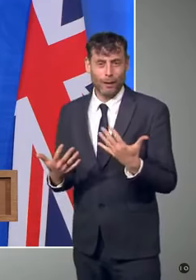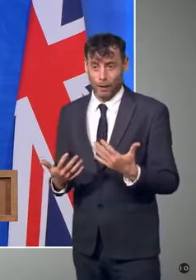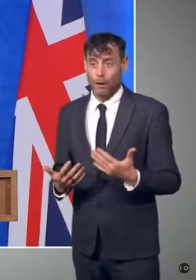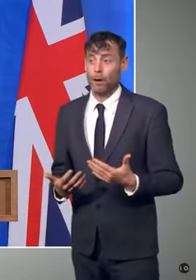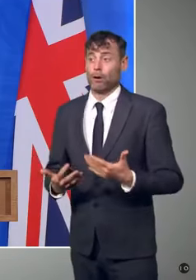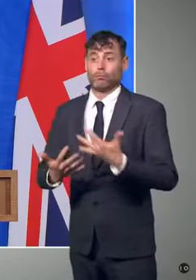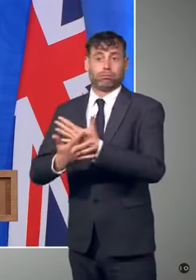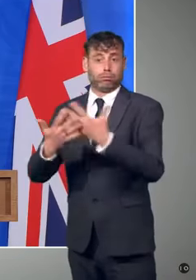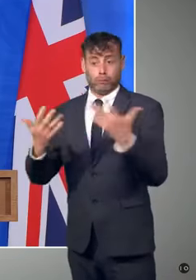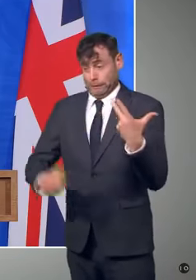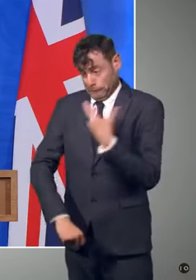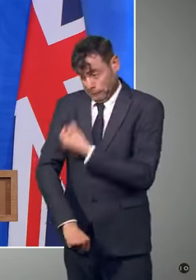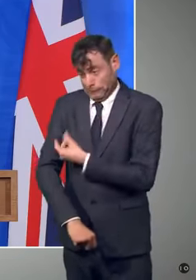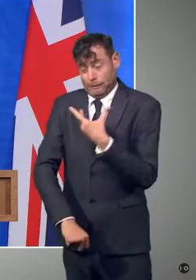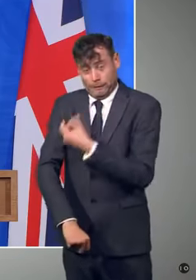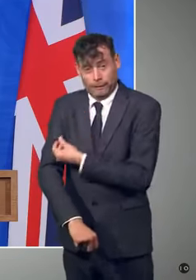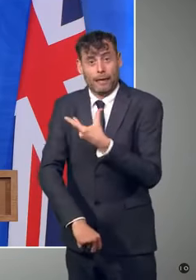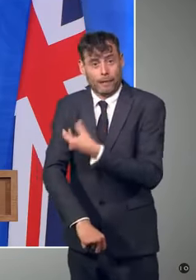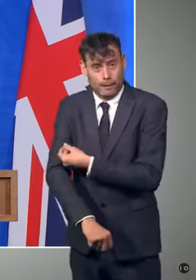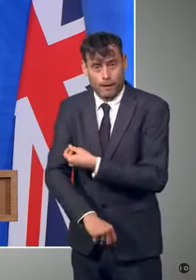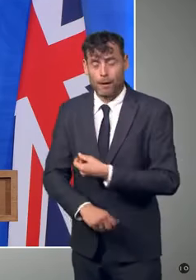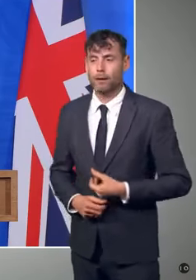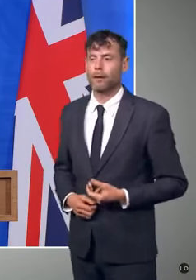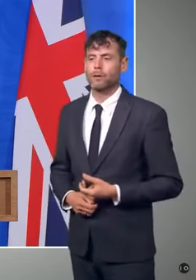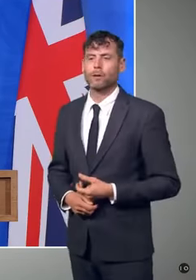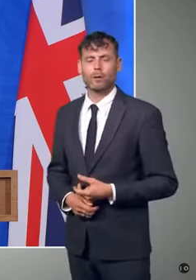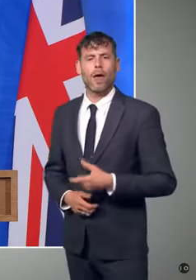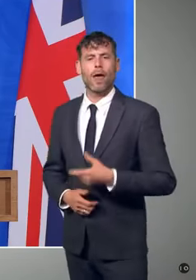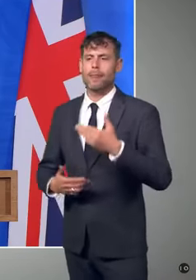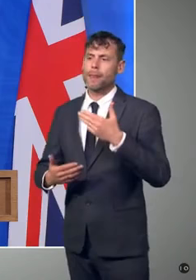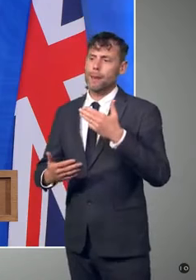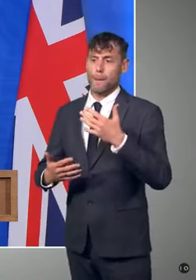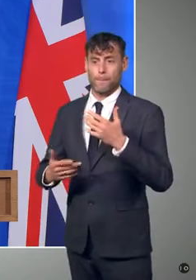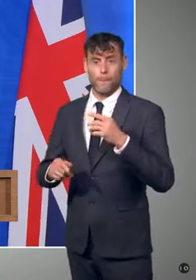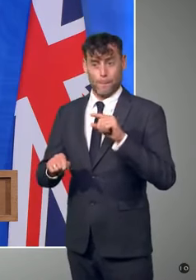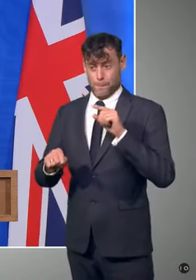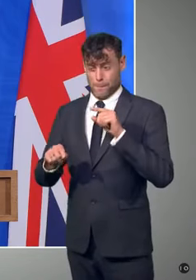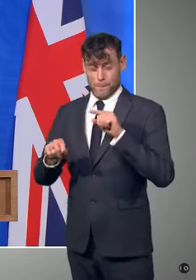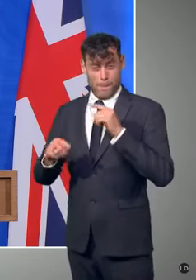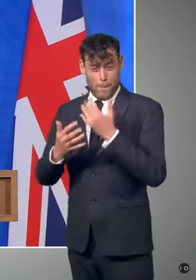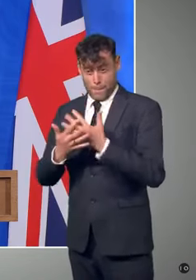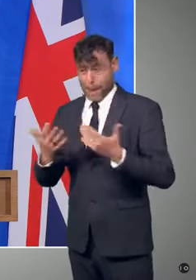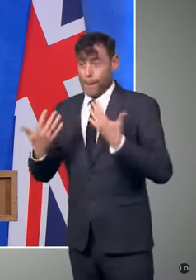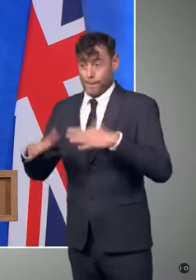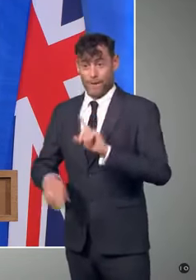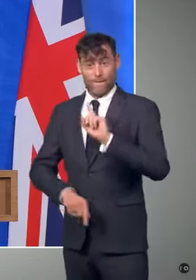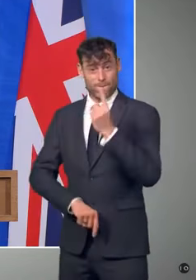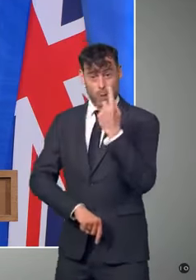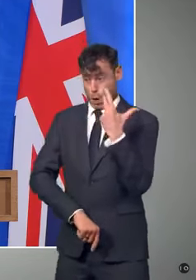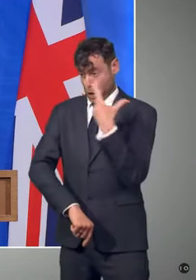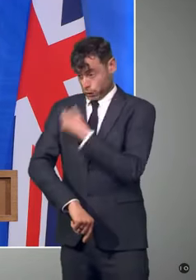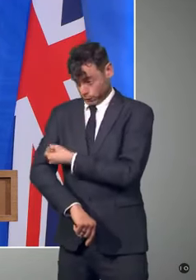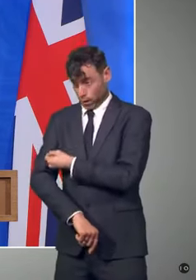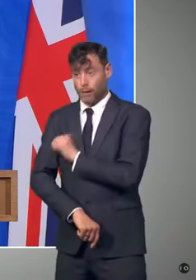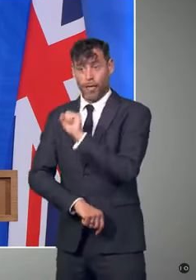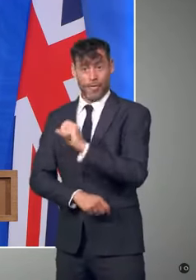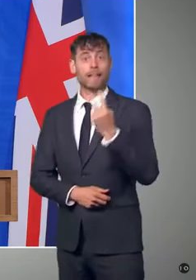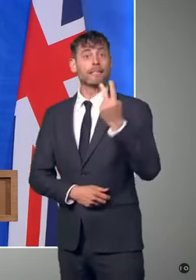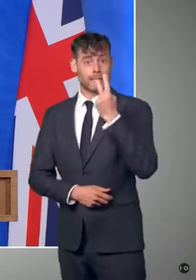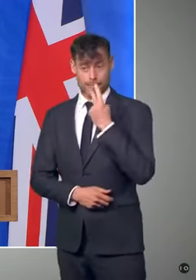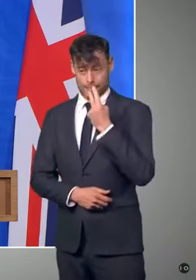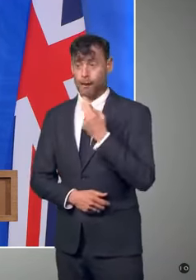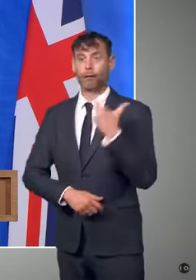dose are coming forward for a second, meaning that almost one in five adults have now had a second dose. And